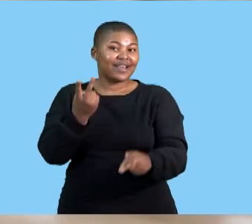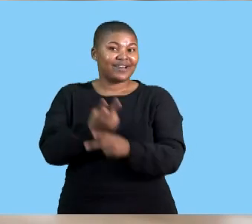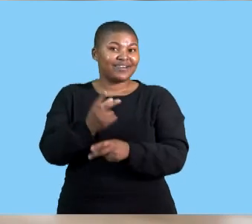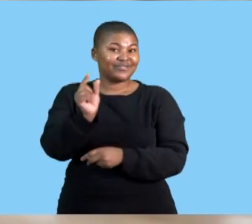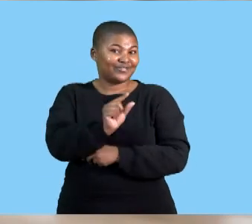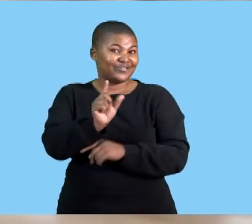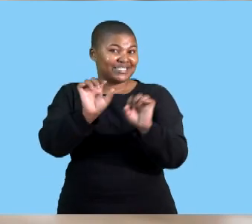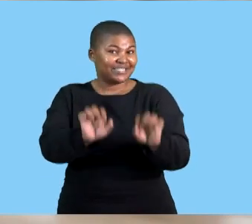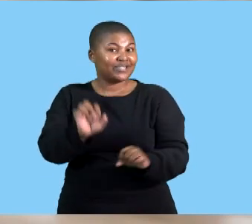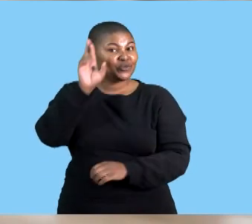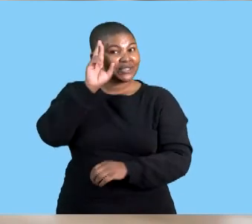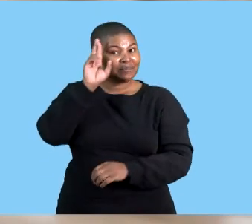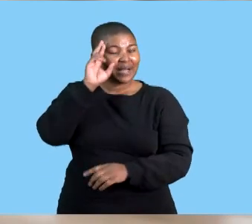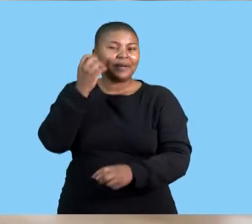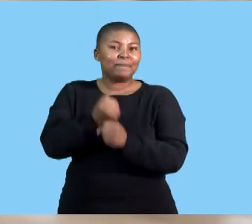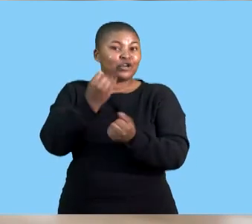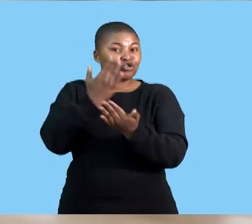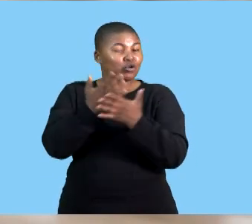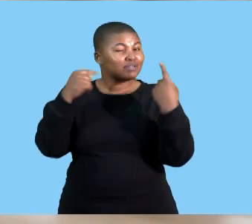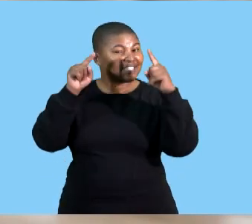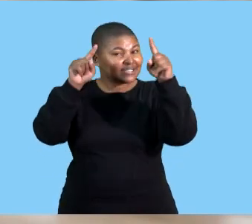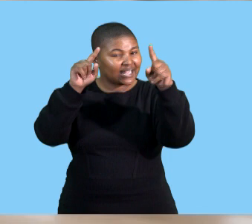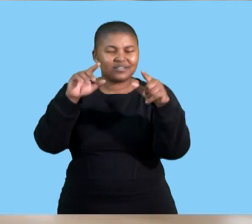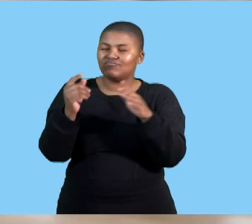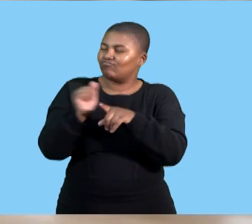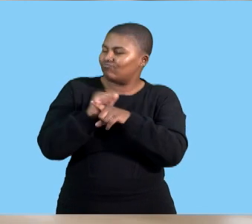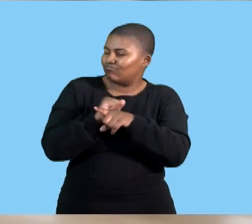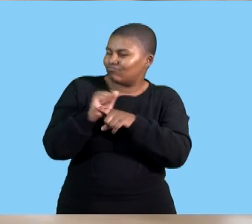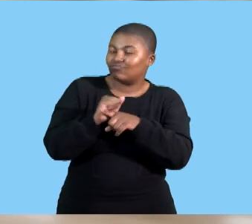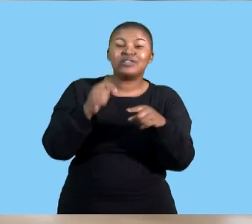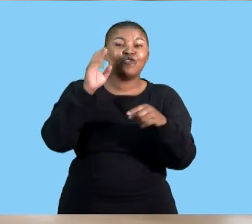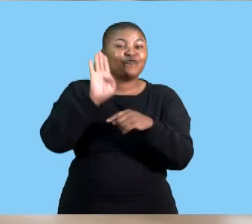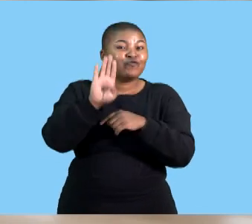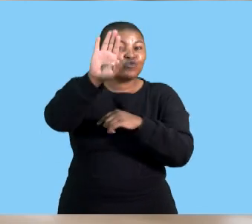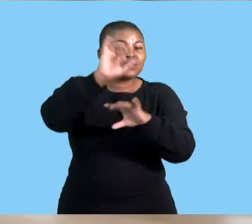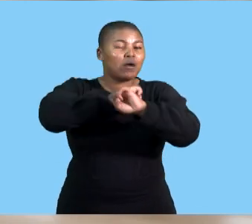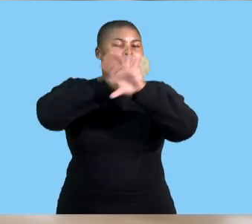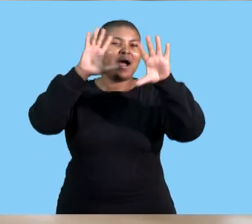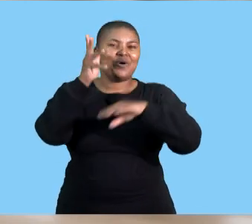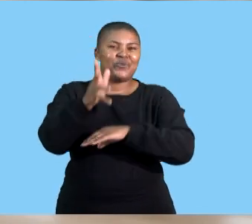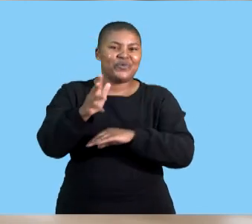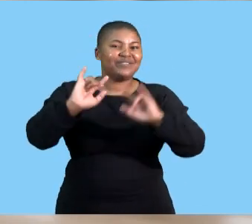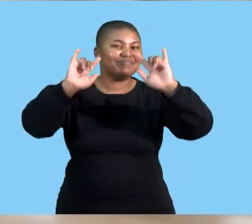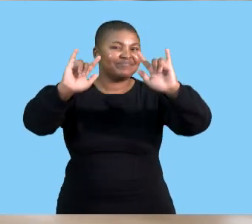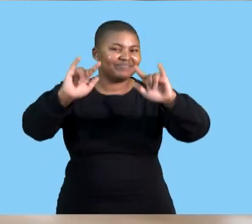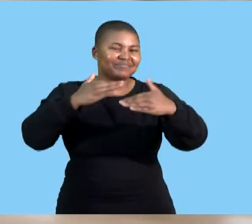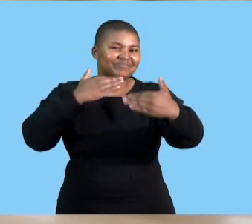remember to always shine bright so that you can be visible wherever you are goodbye